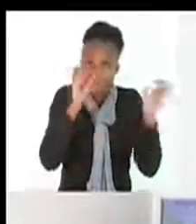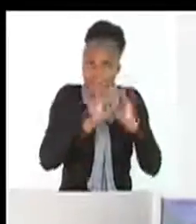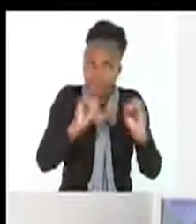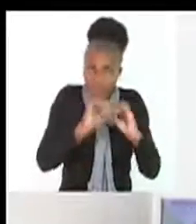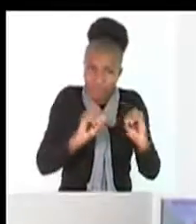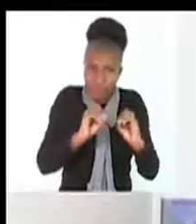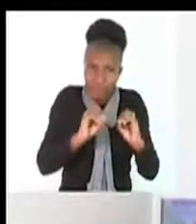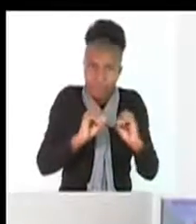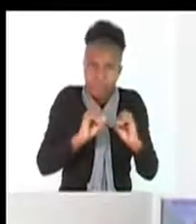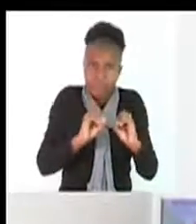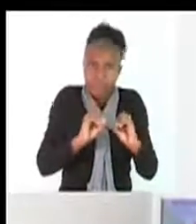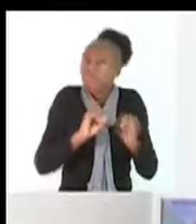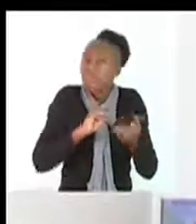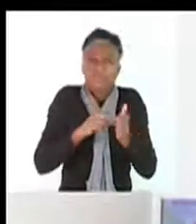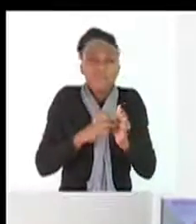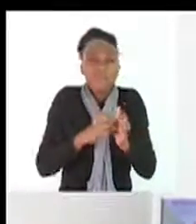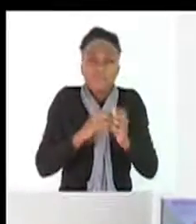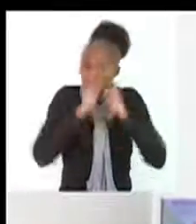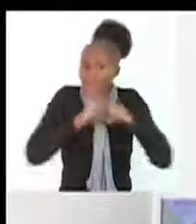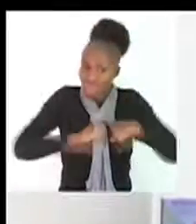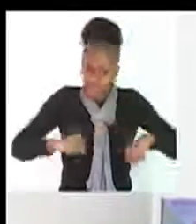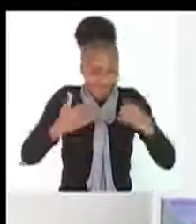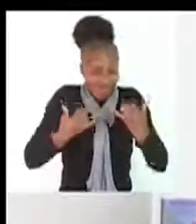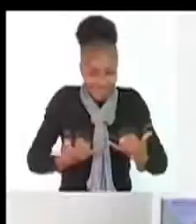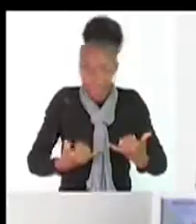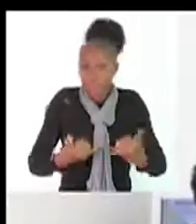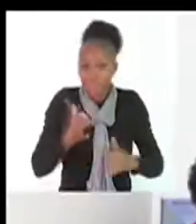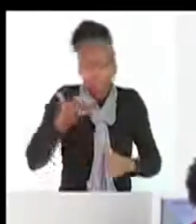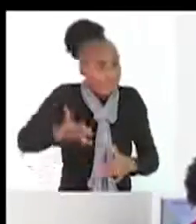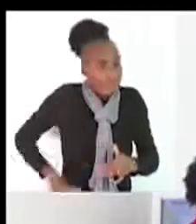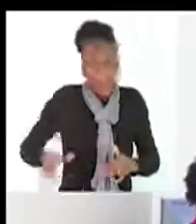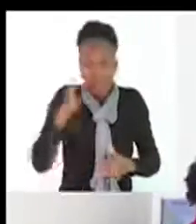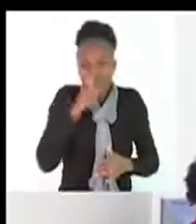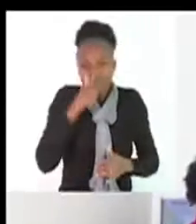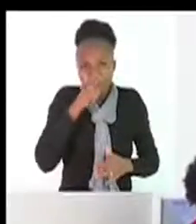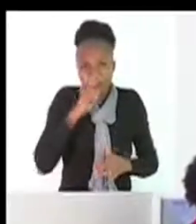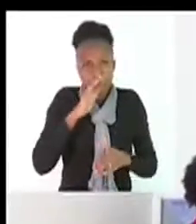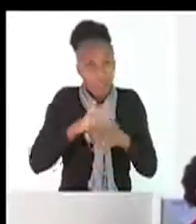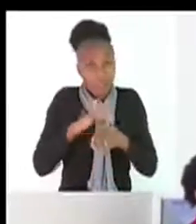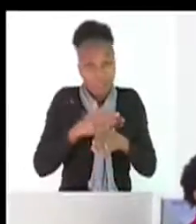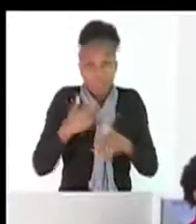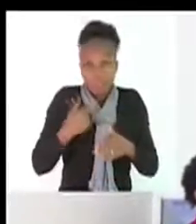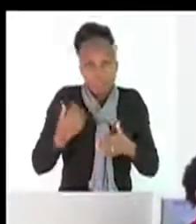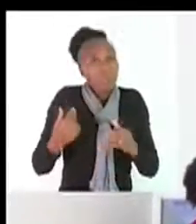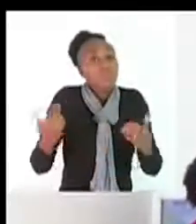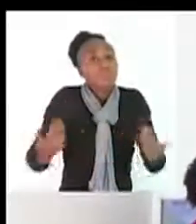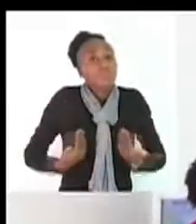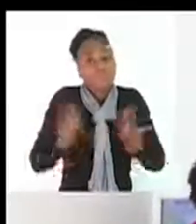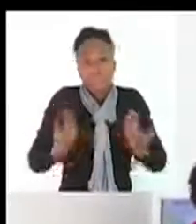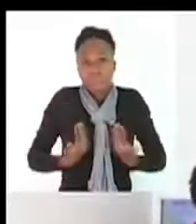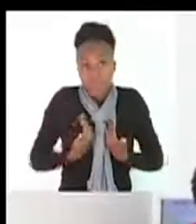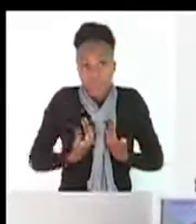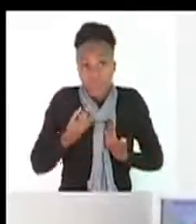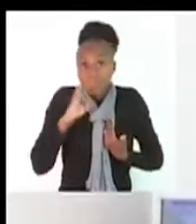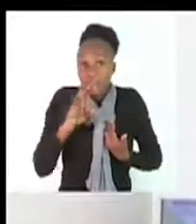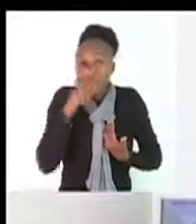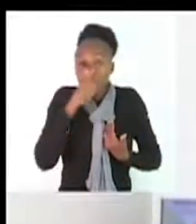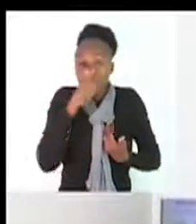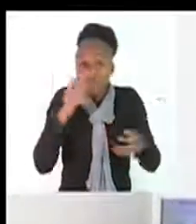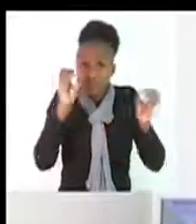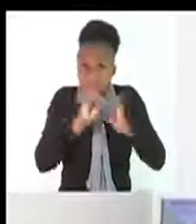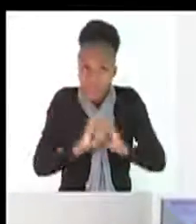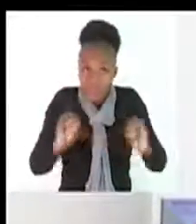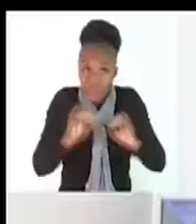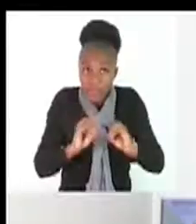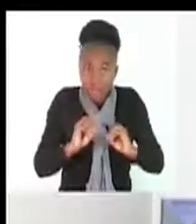when you say no to sex. If you do not have sexual intercourse, you will not be able to fall pregnant. Or a boy will not be able to